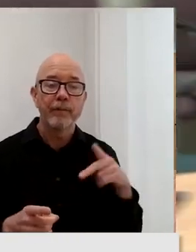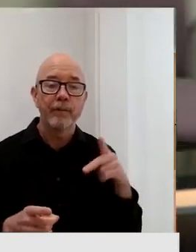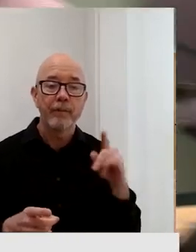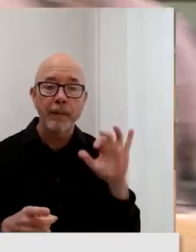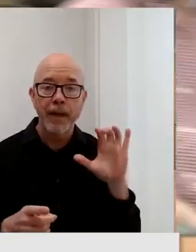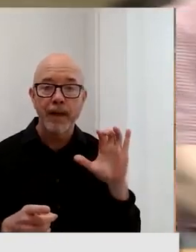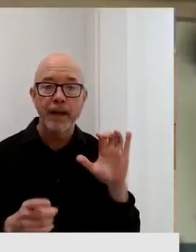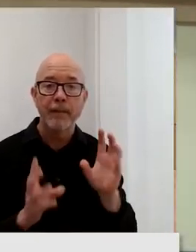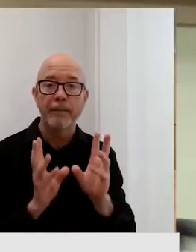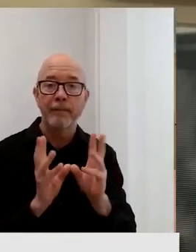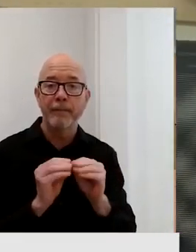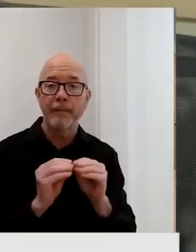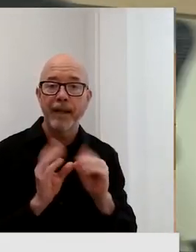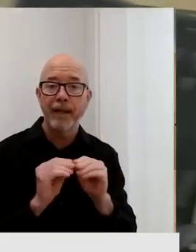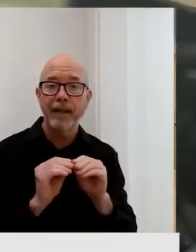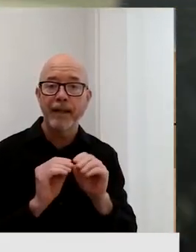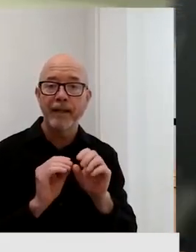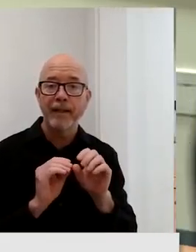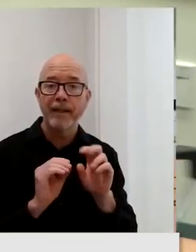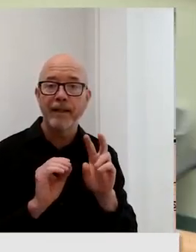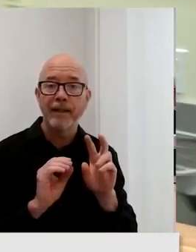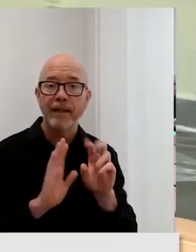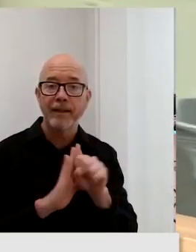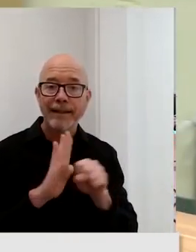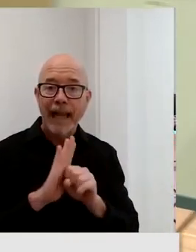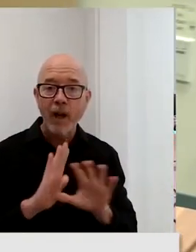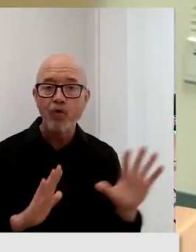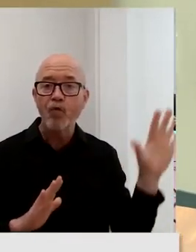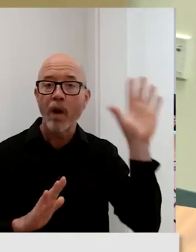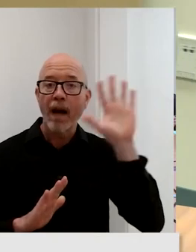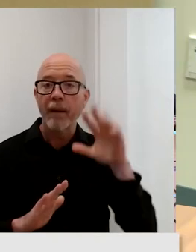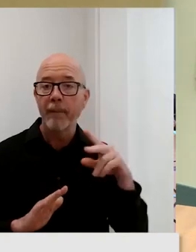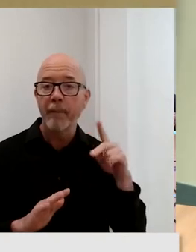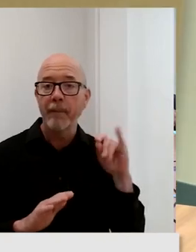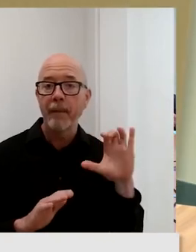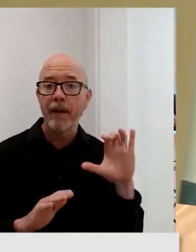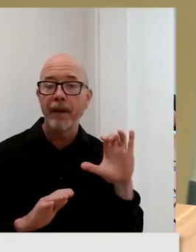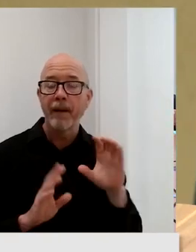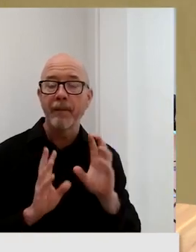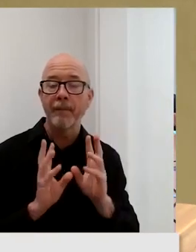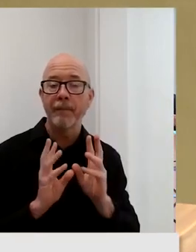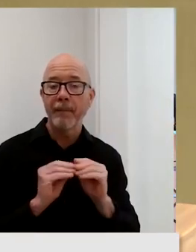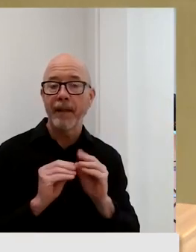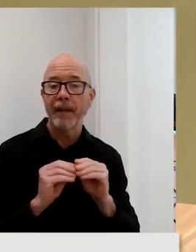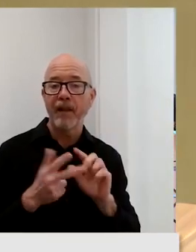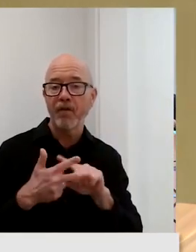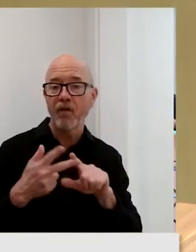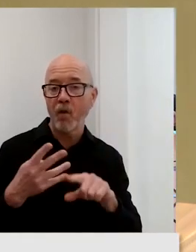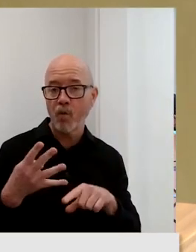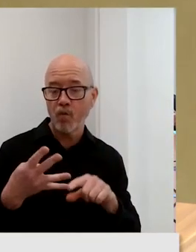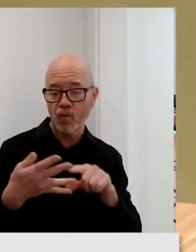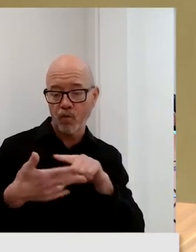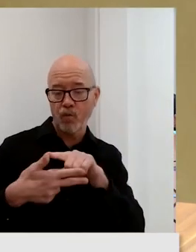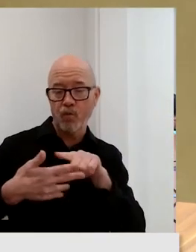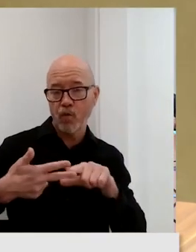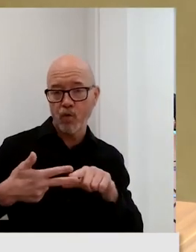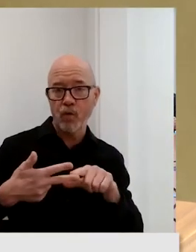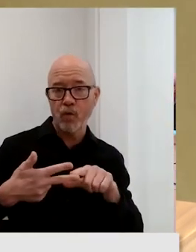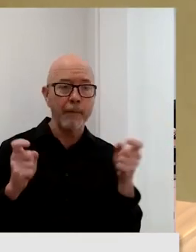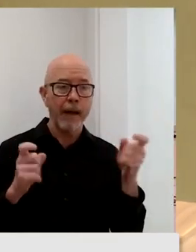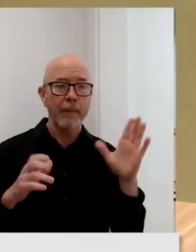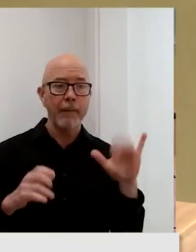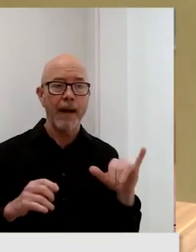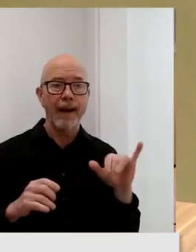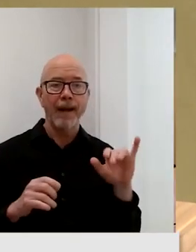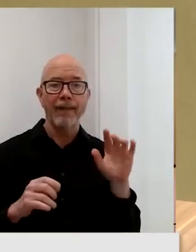statewide, uh, public meetings managed by the statewide channel that was part of the settlement